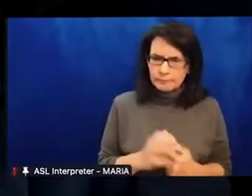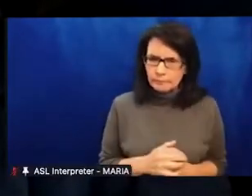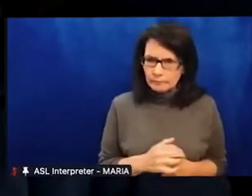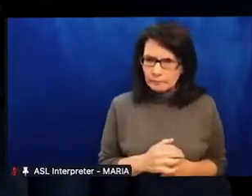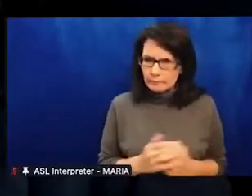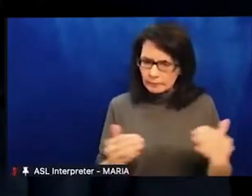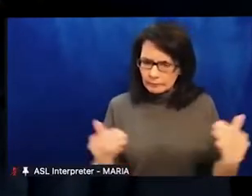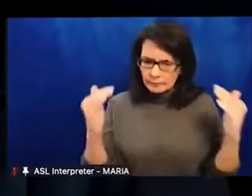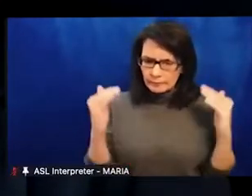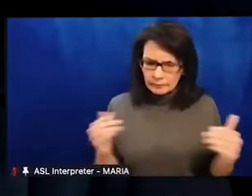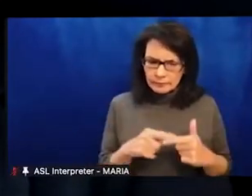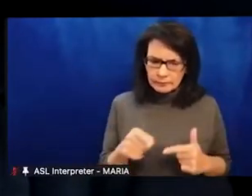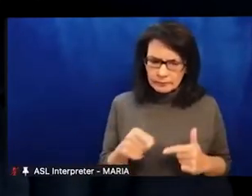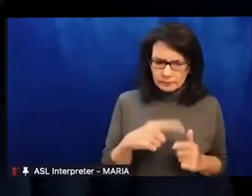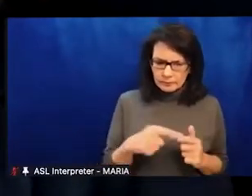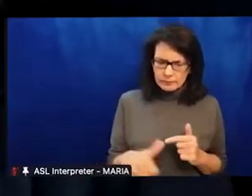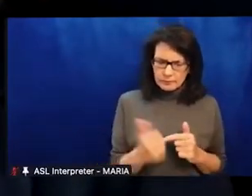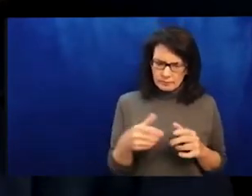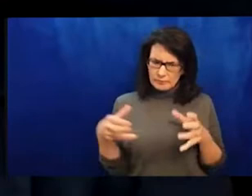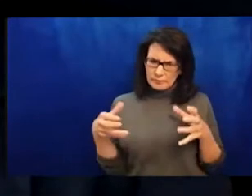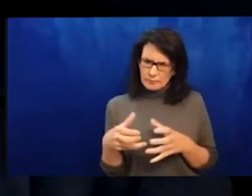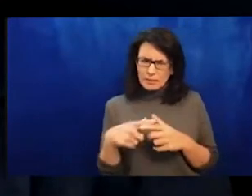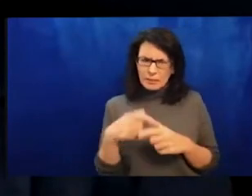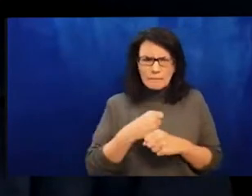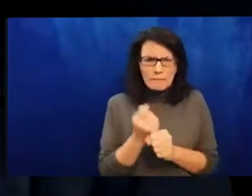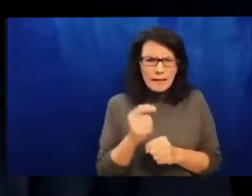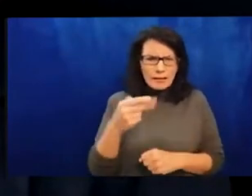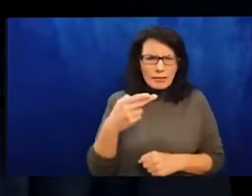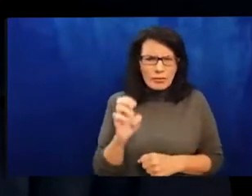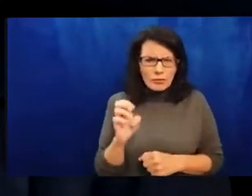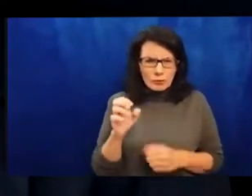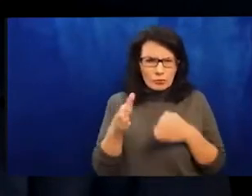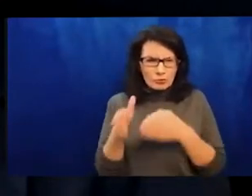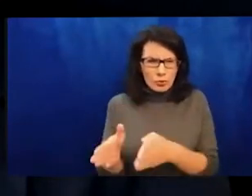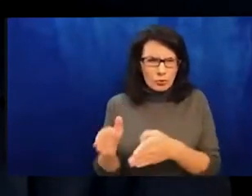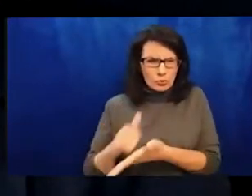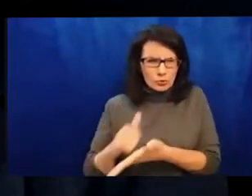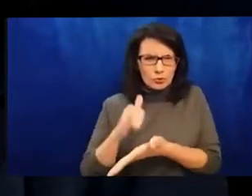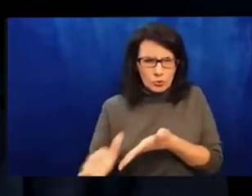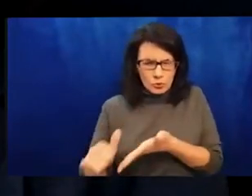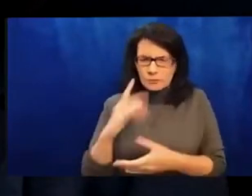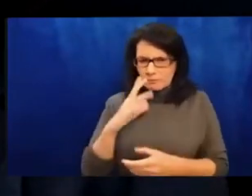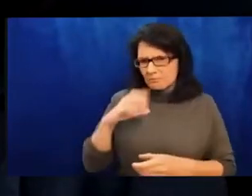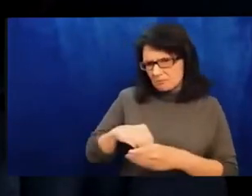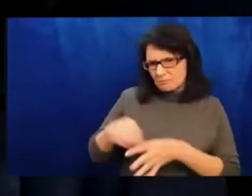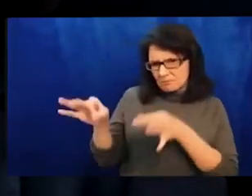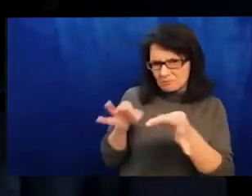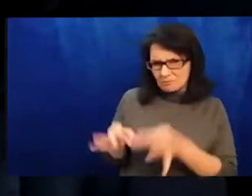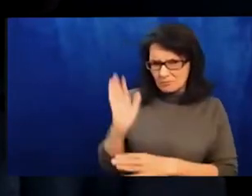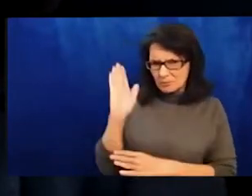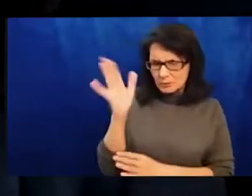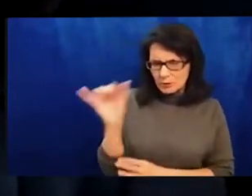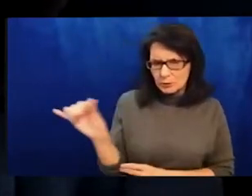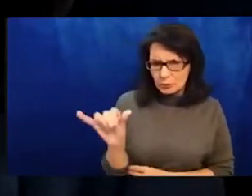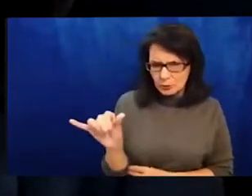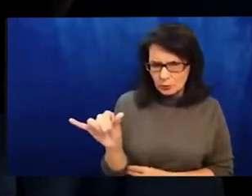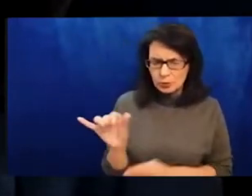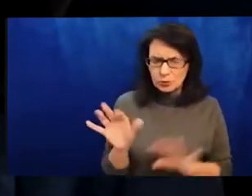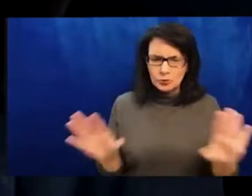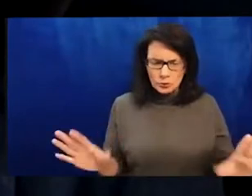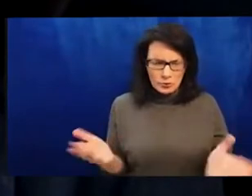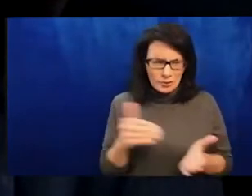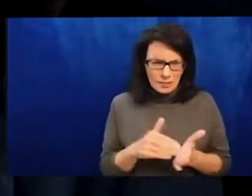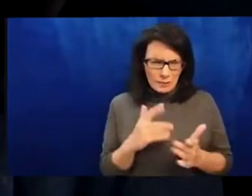wanted to include that experience, the experience of Palestinians living under occupation to this conversation about building and supporting international